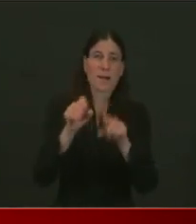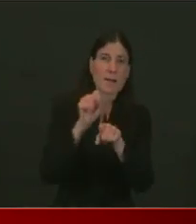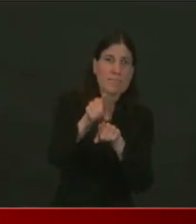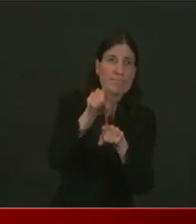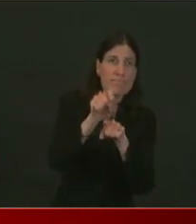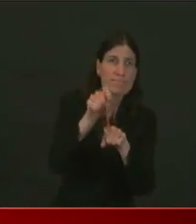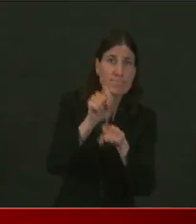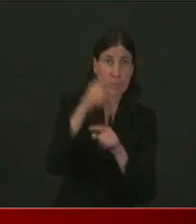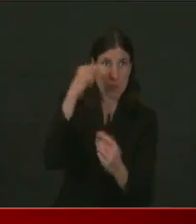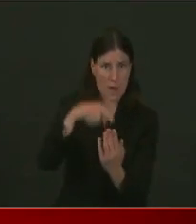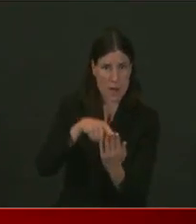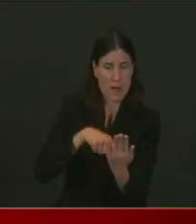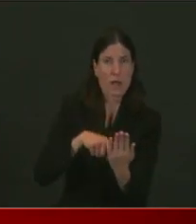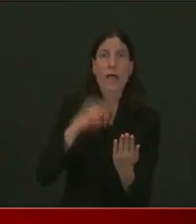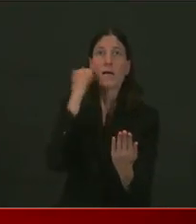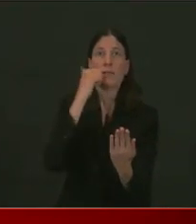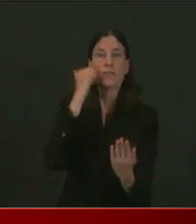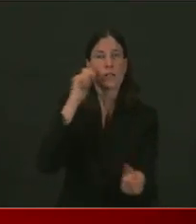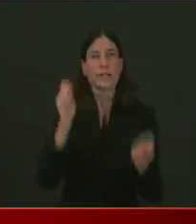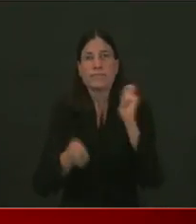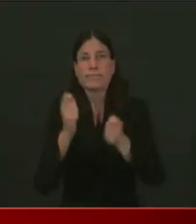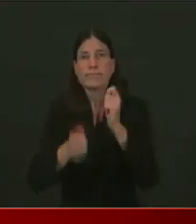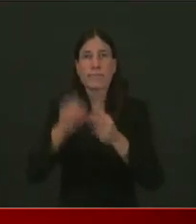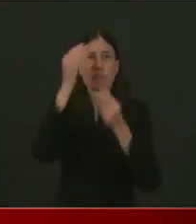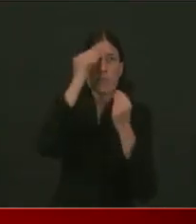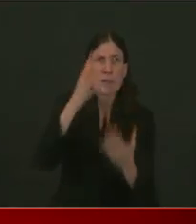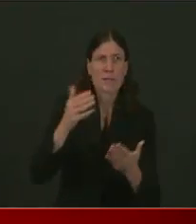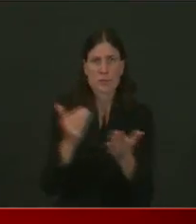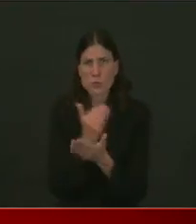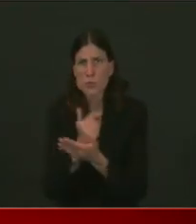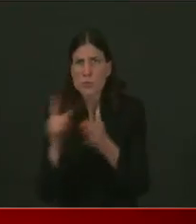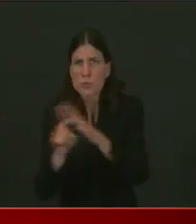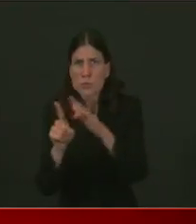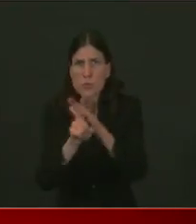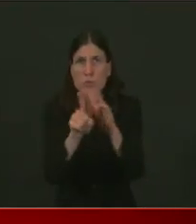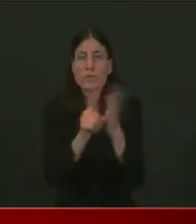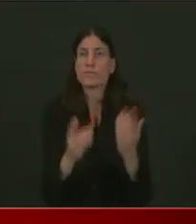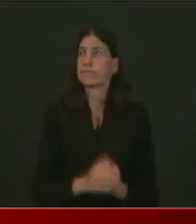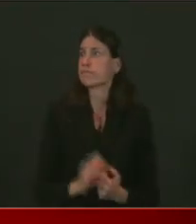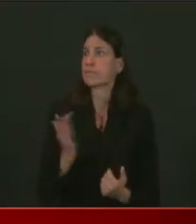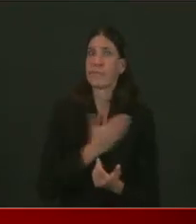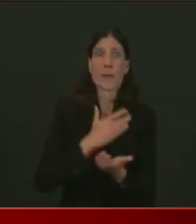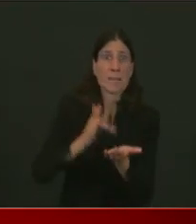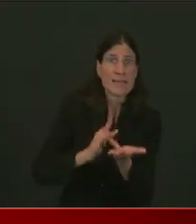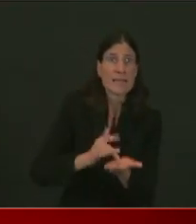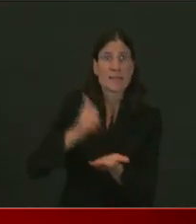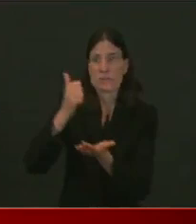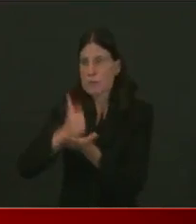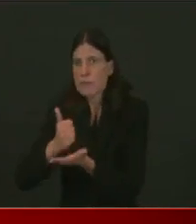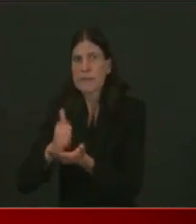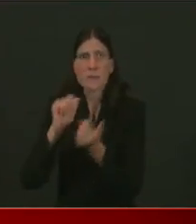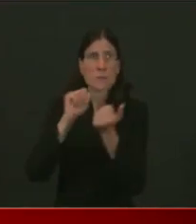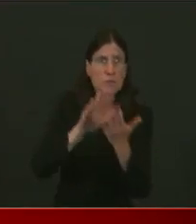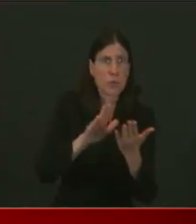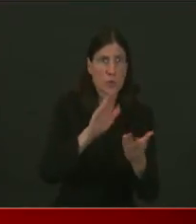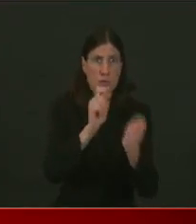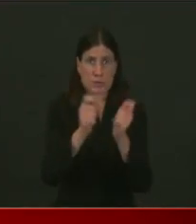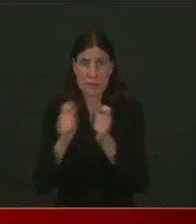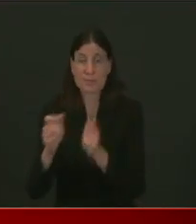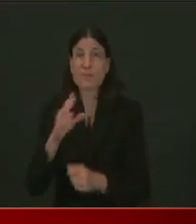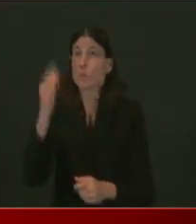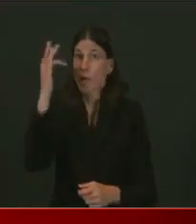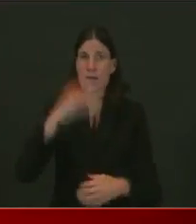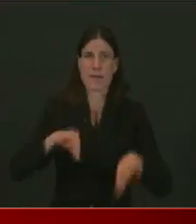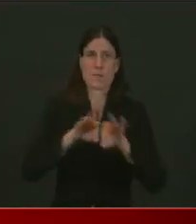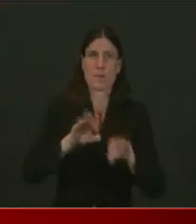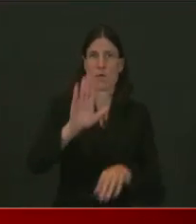our ability to fight the virus is changing. So keep yourselves informed so you can keep yourself and your family safe. We will